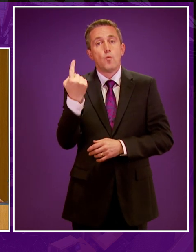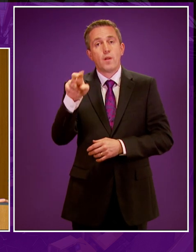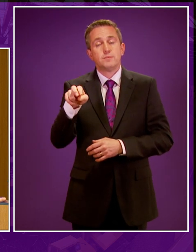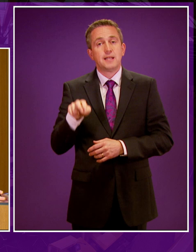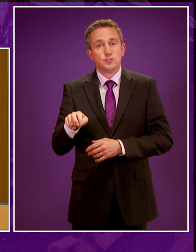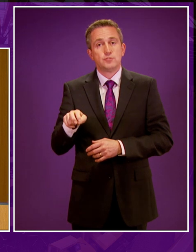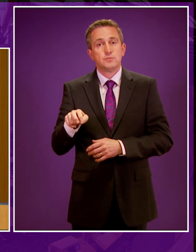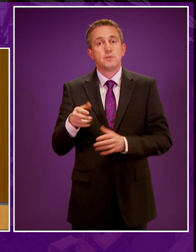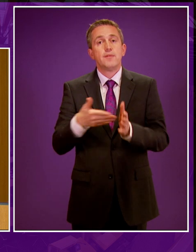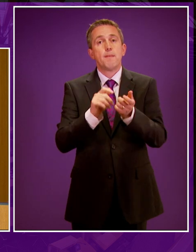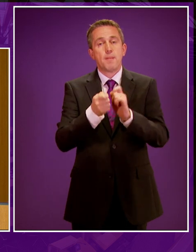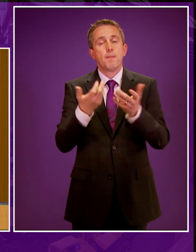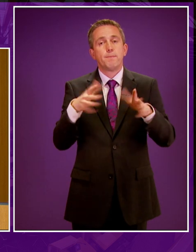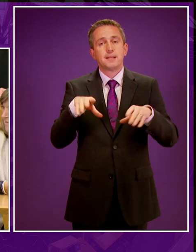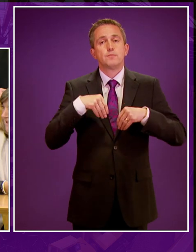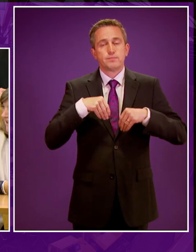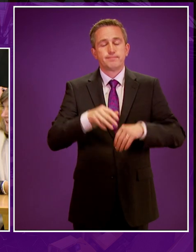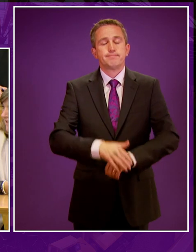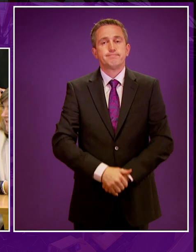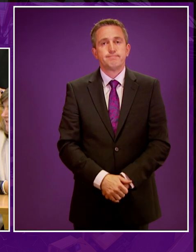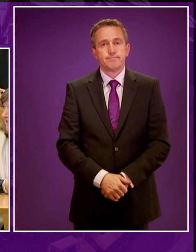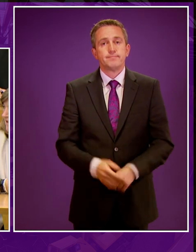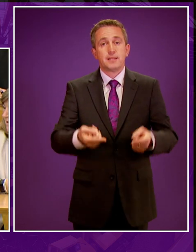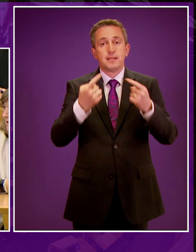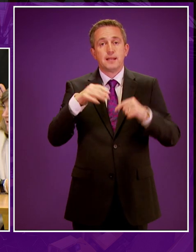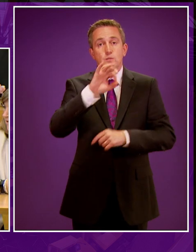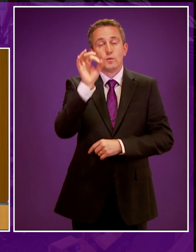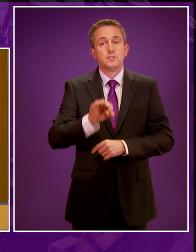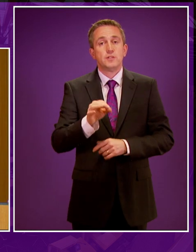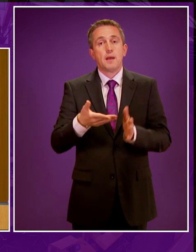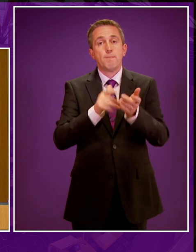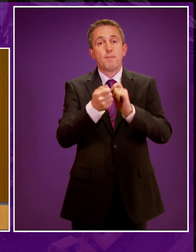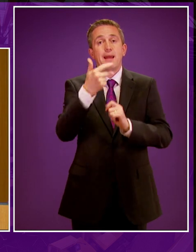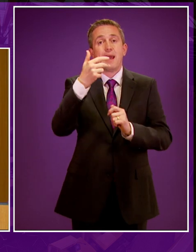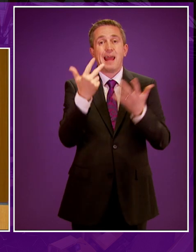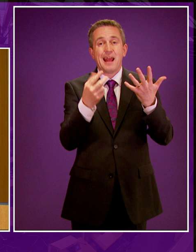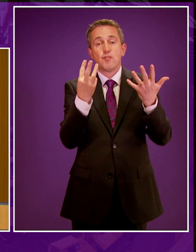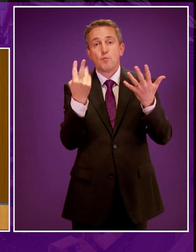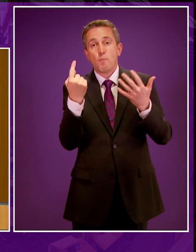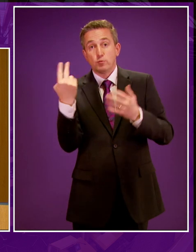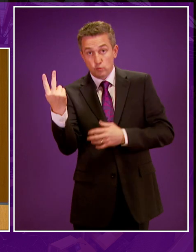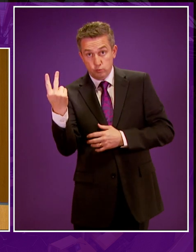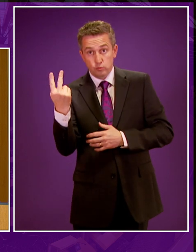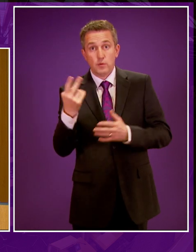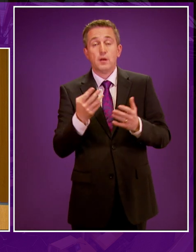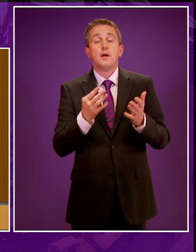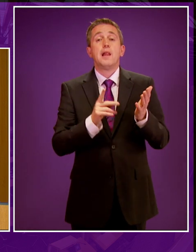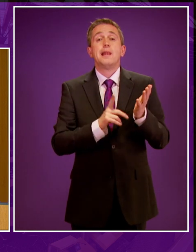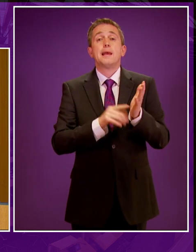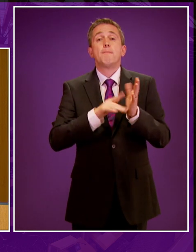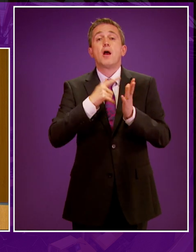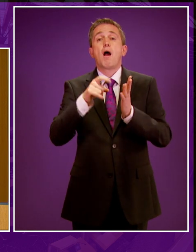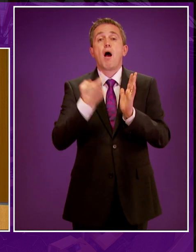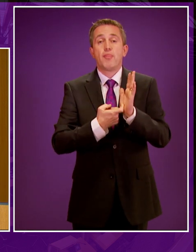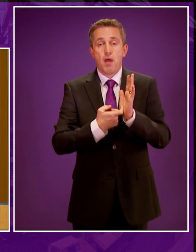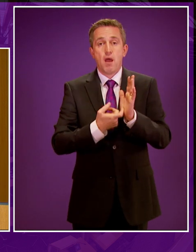one abstention. The amendment is therefore not The next question is that amendment 8341.2 in the name of Liam MacArthur, which